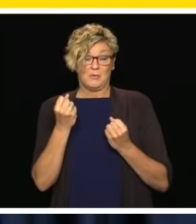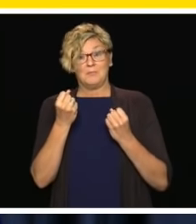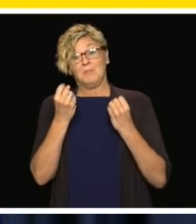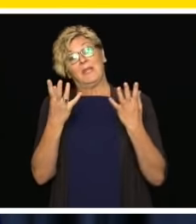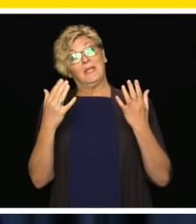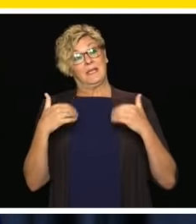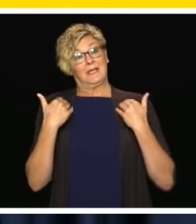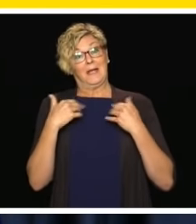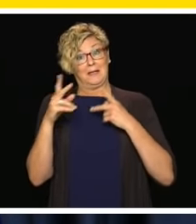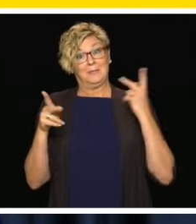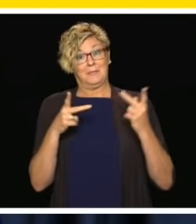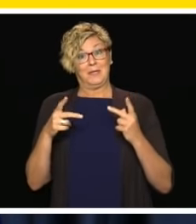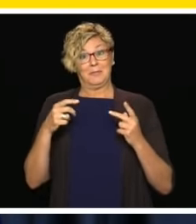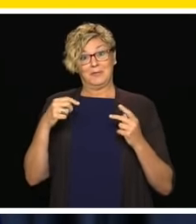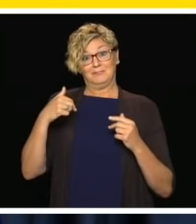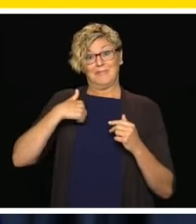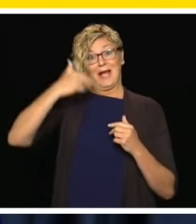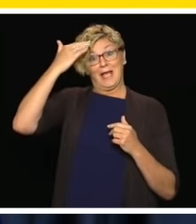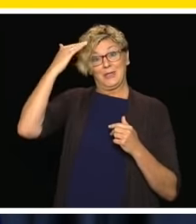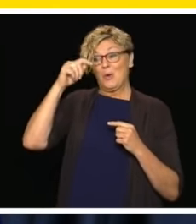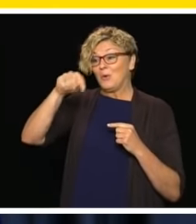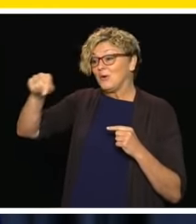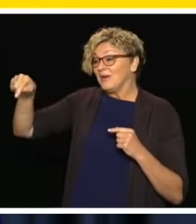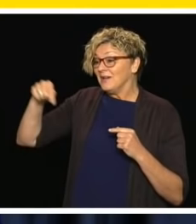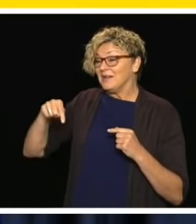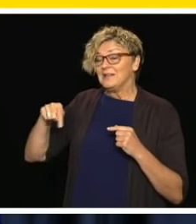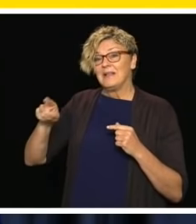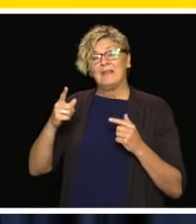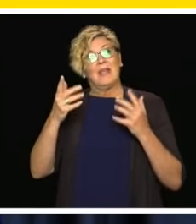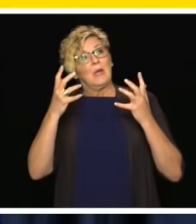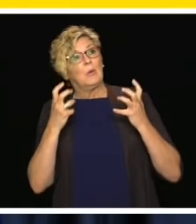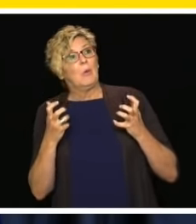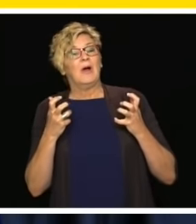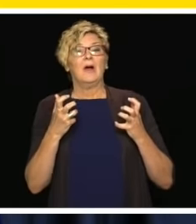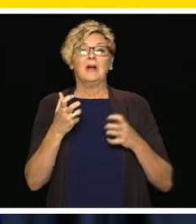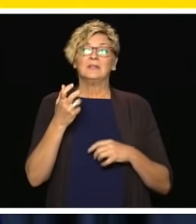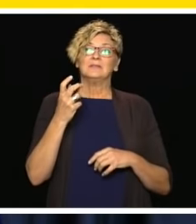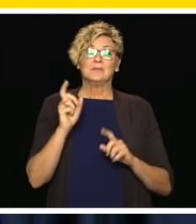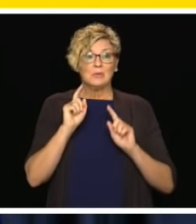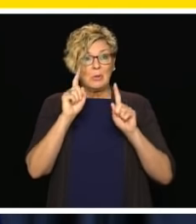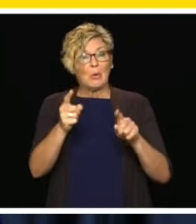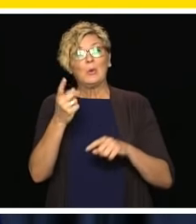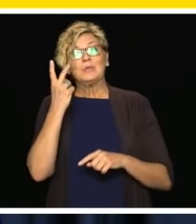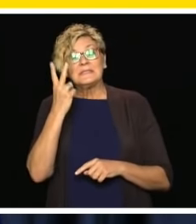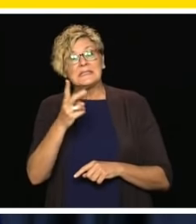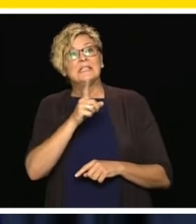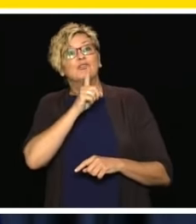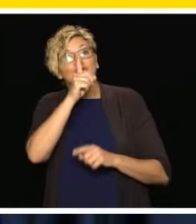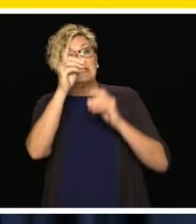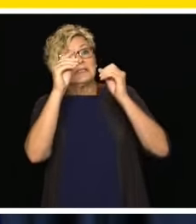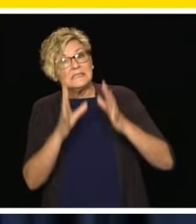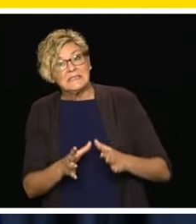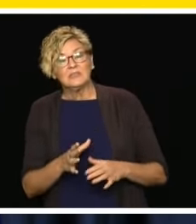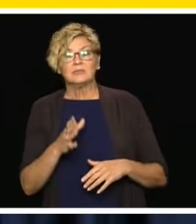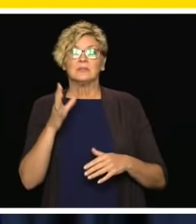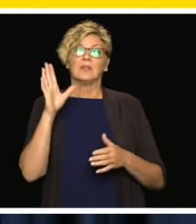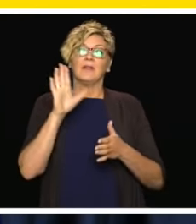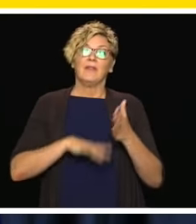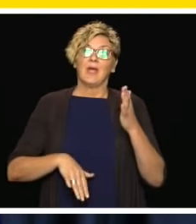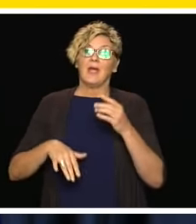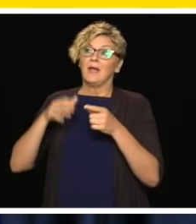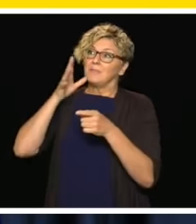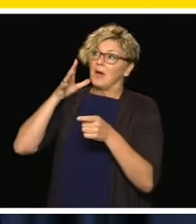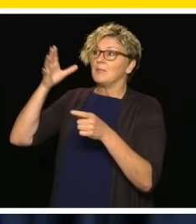people that I live in my neighbourhood that are desperate to get back to real teachers rather than mum and dad or big sister and big brother.